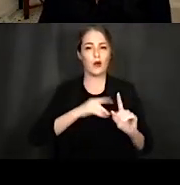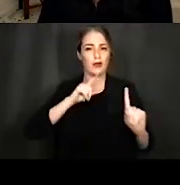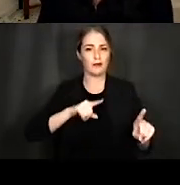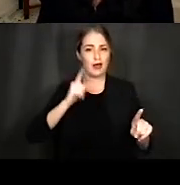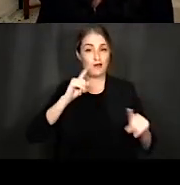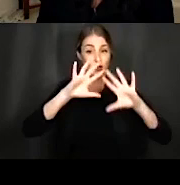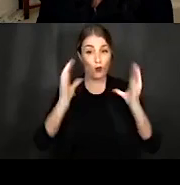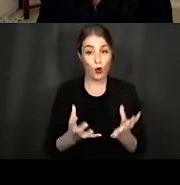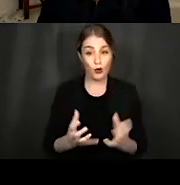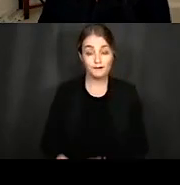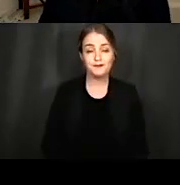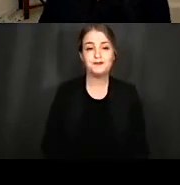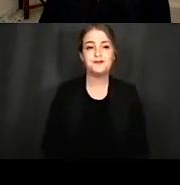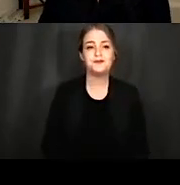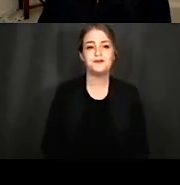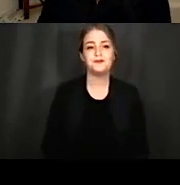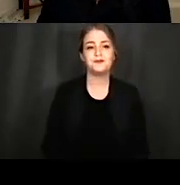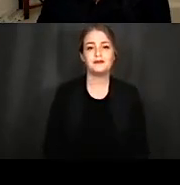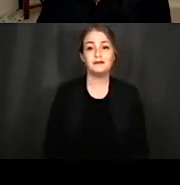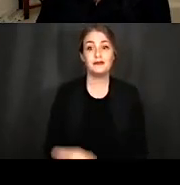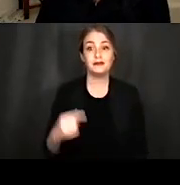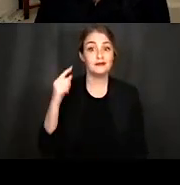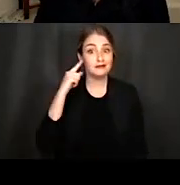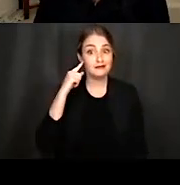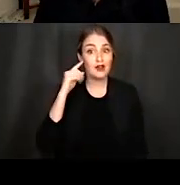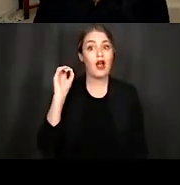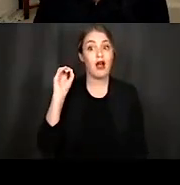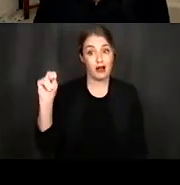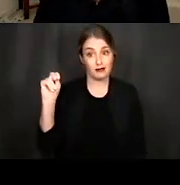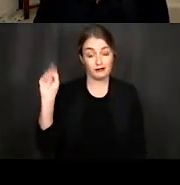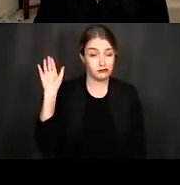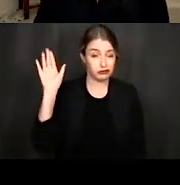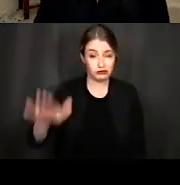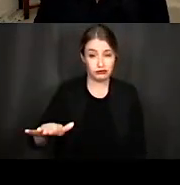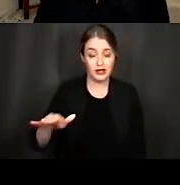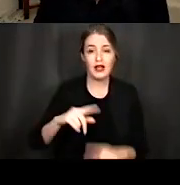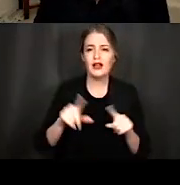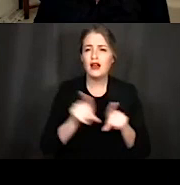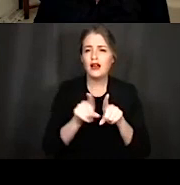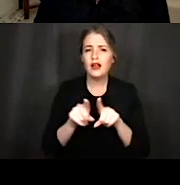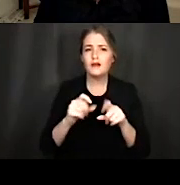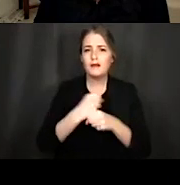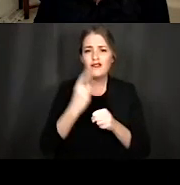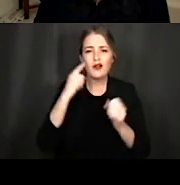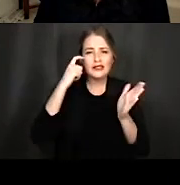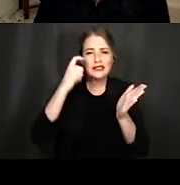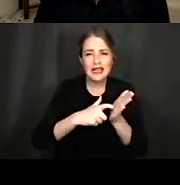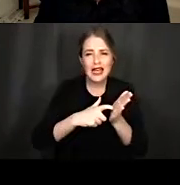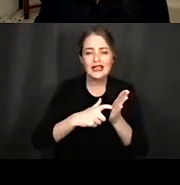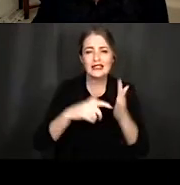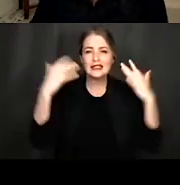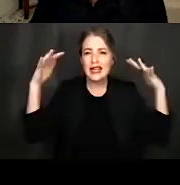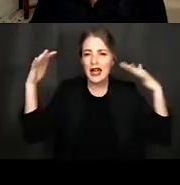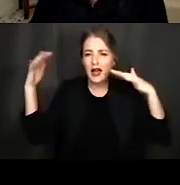So in addition to being constantly on, our auditory system is built to detect sounds over volumes spanning several